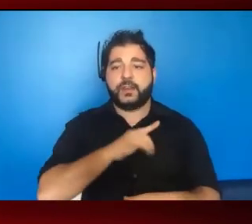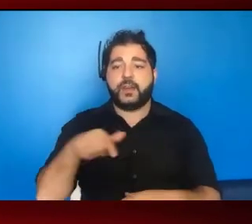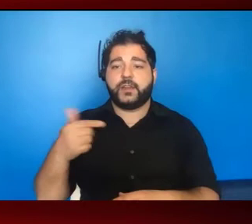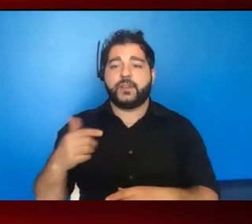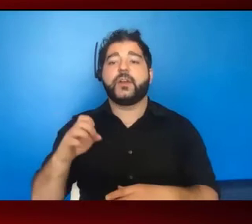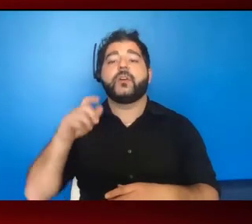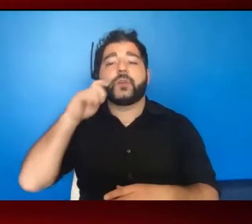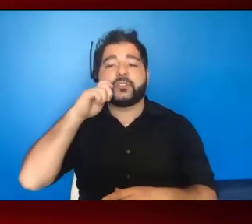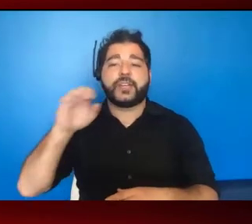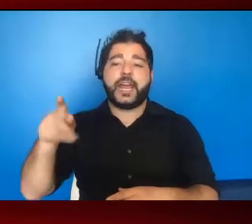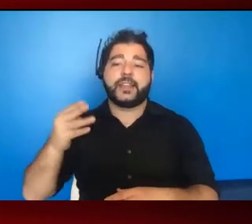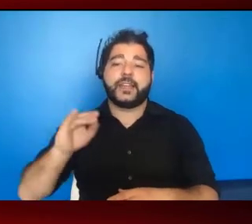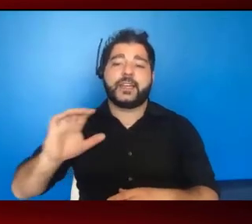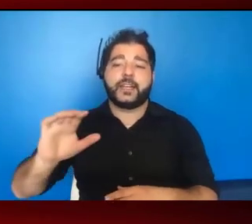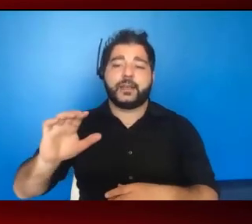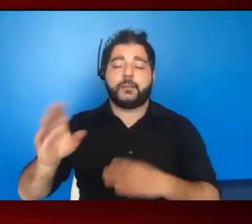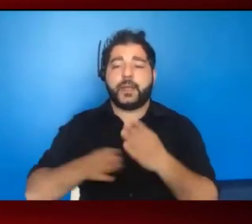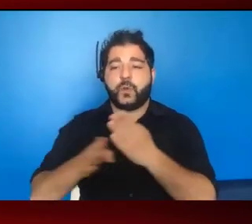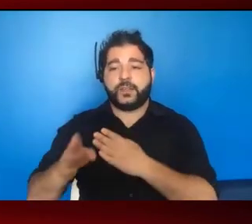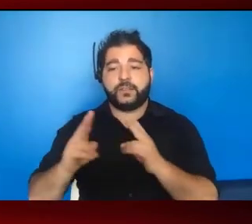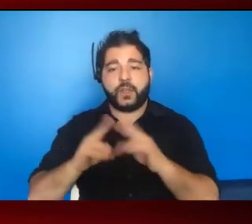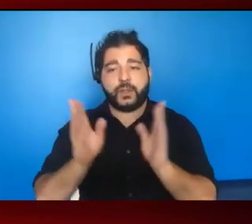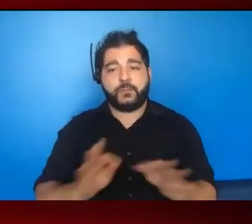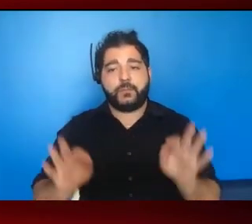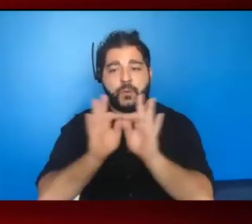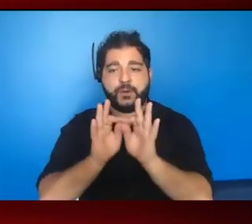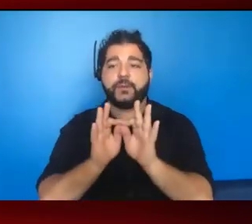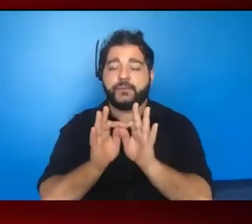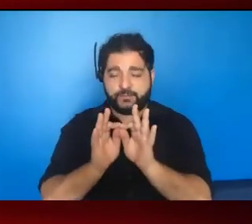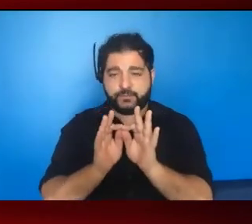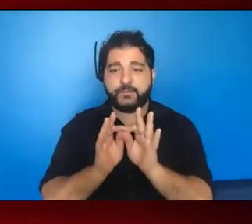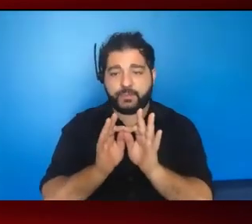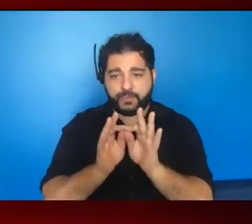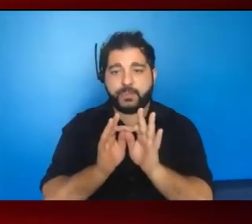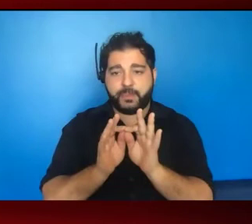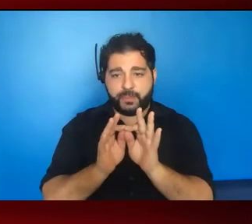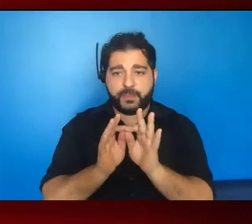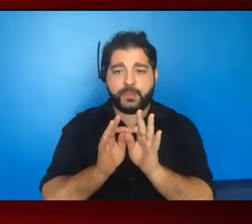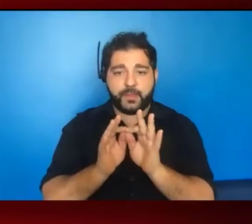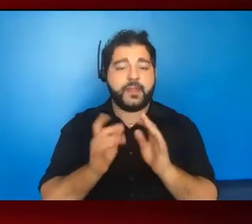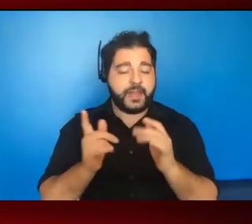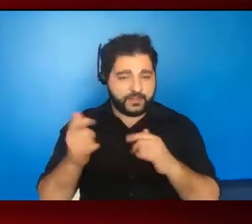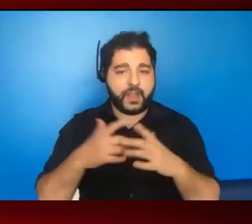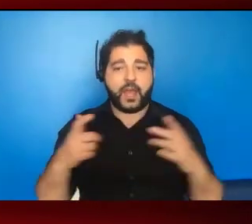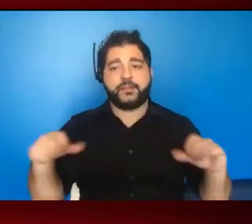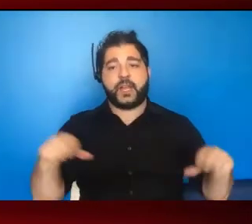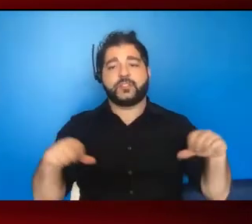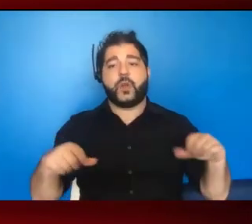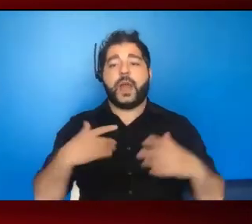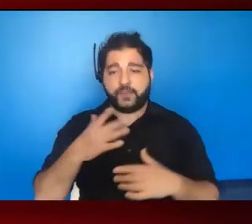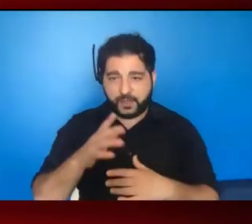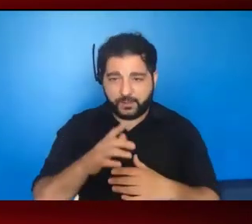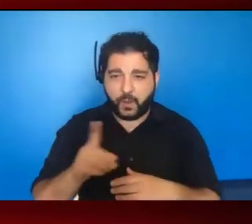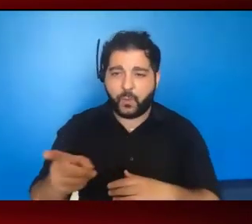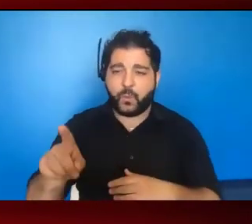minority communities. So really important, and this is really launched with great gusto. So we have about 100,000